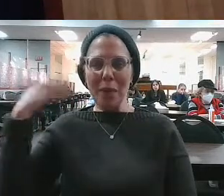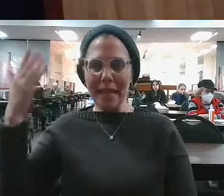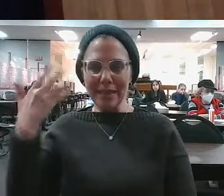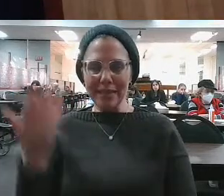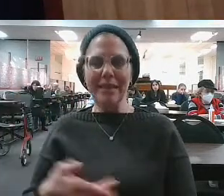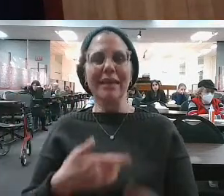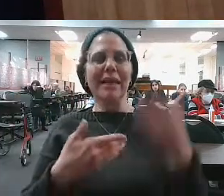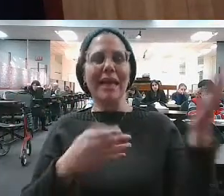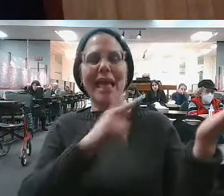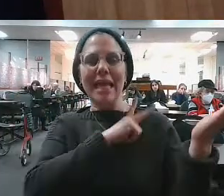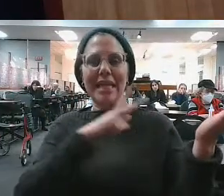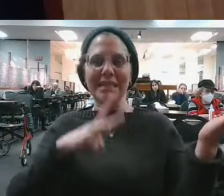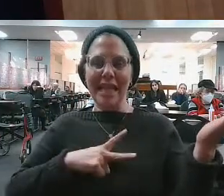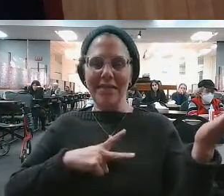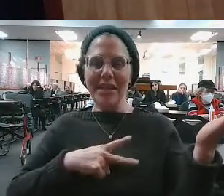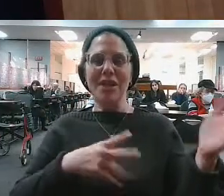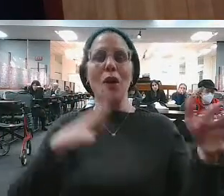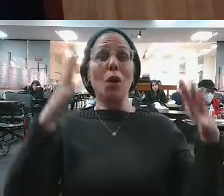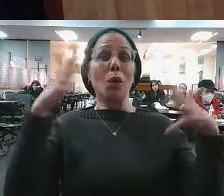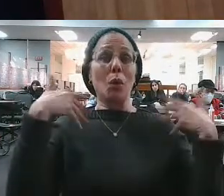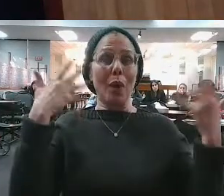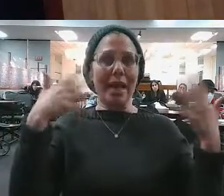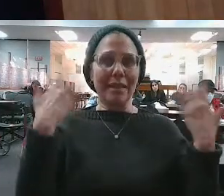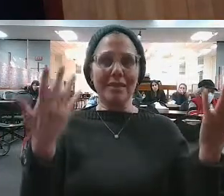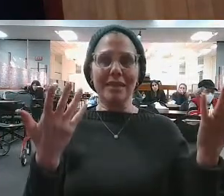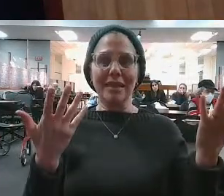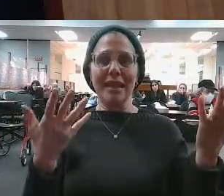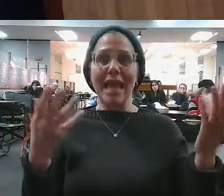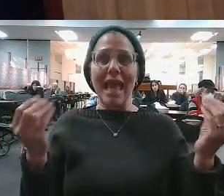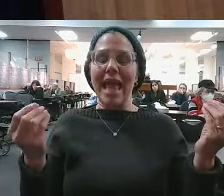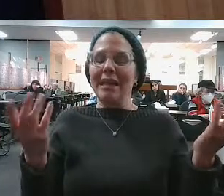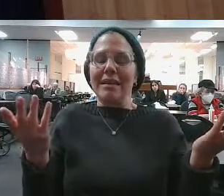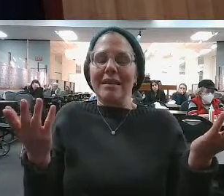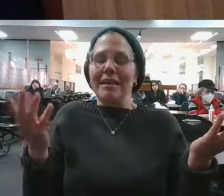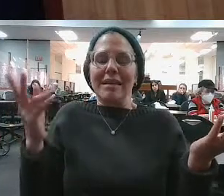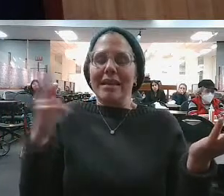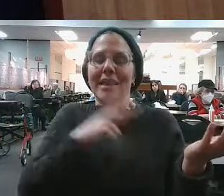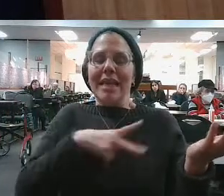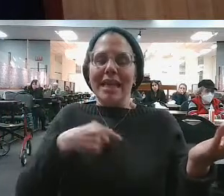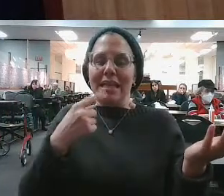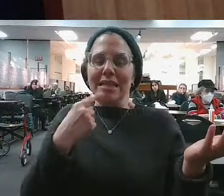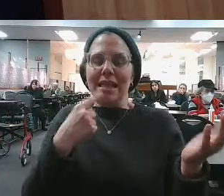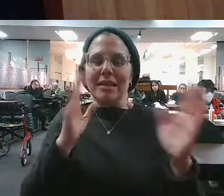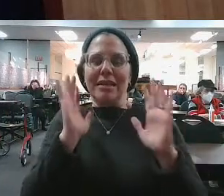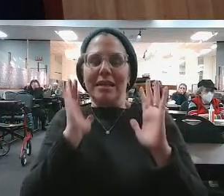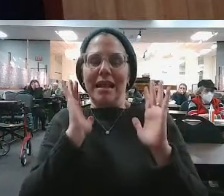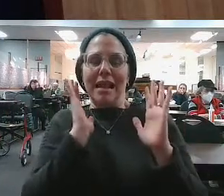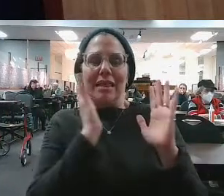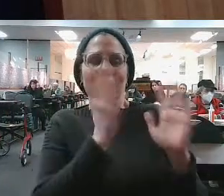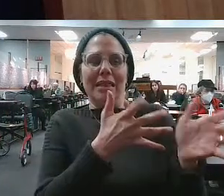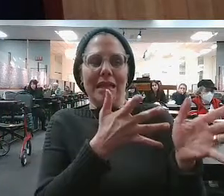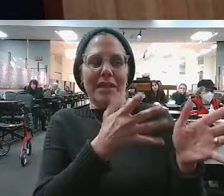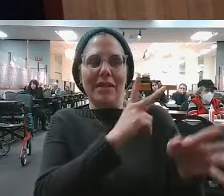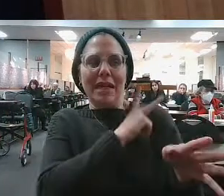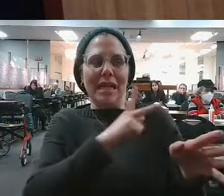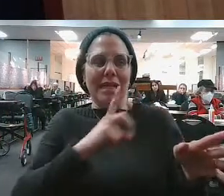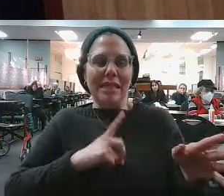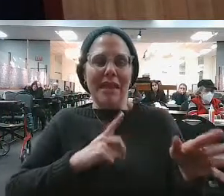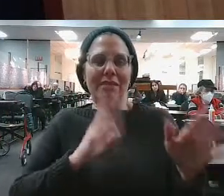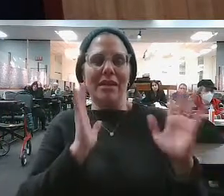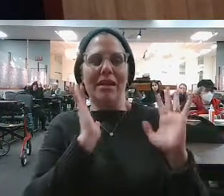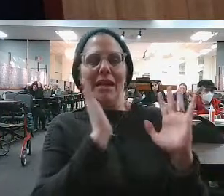got insane people outside of the house. And he essentially says, you know what? Just leave David alone. The man's lost his mind. That's punishment